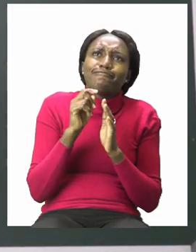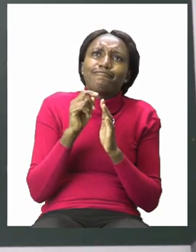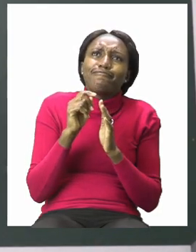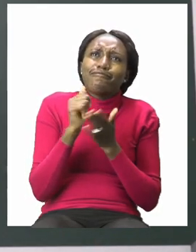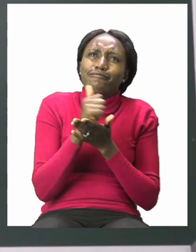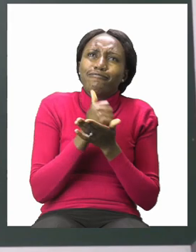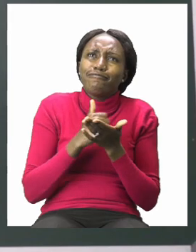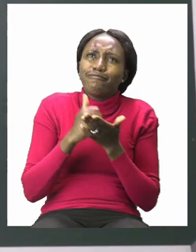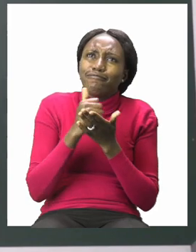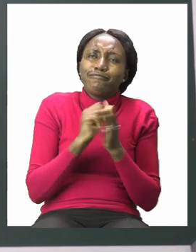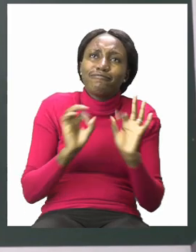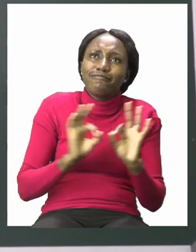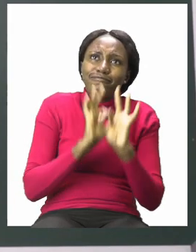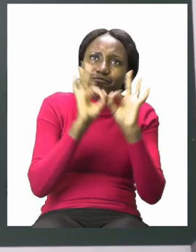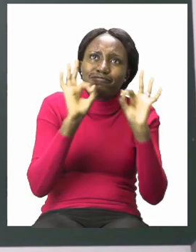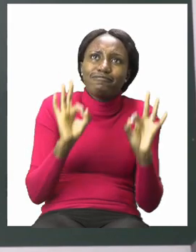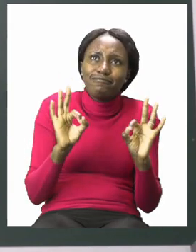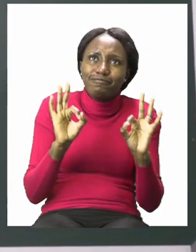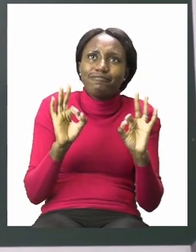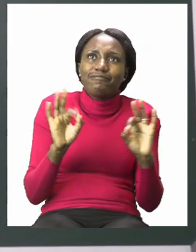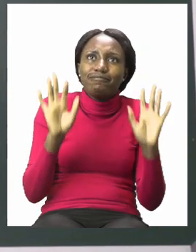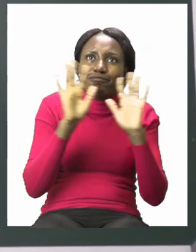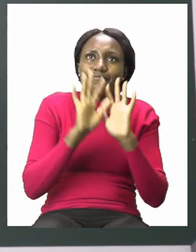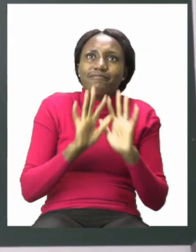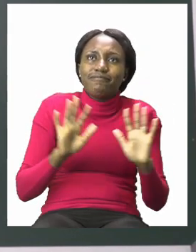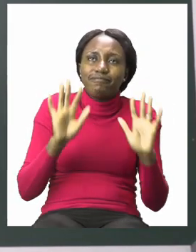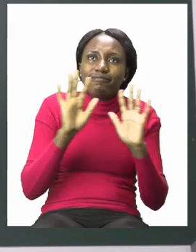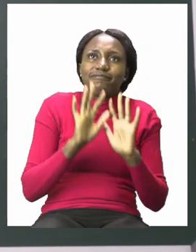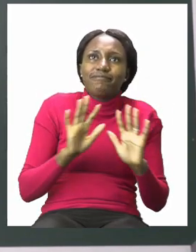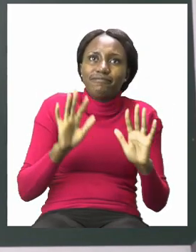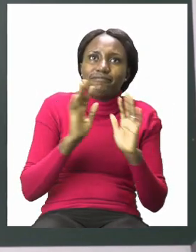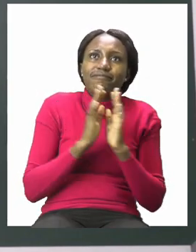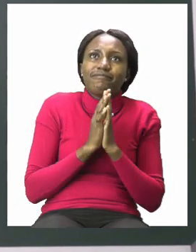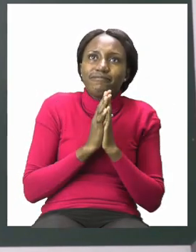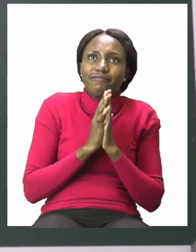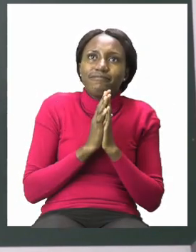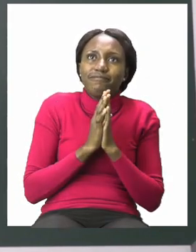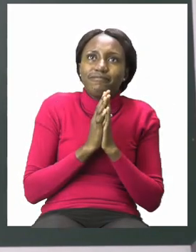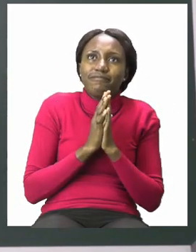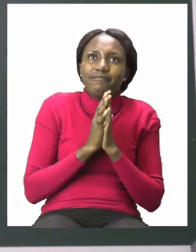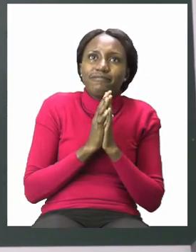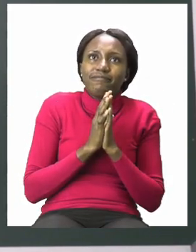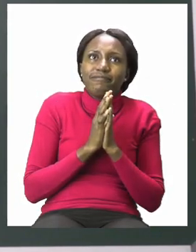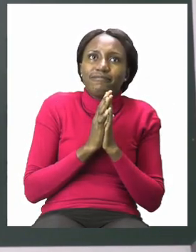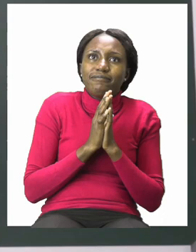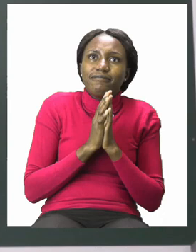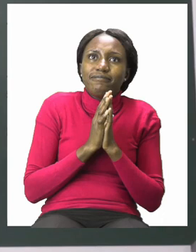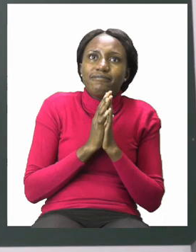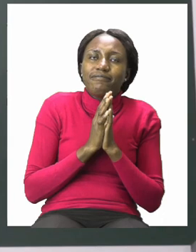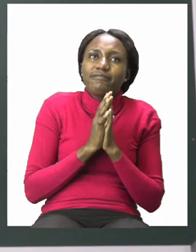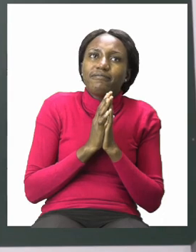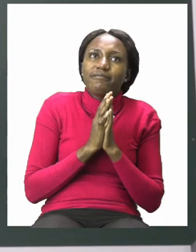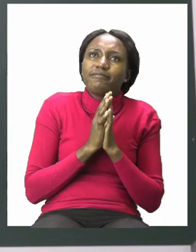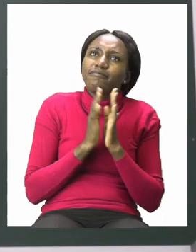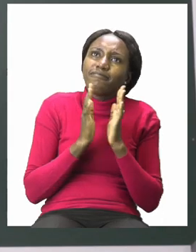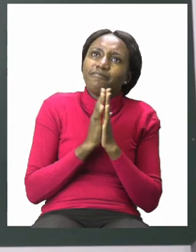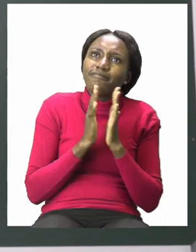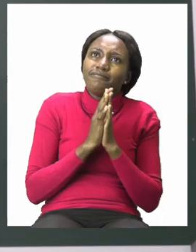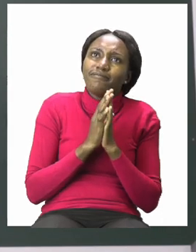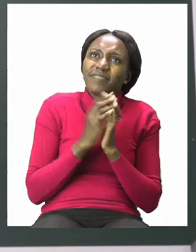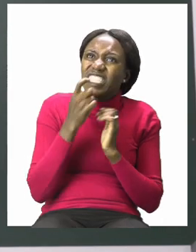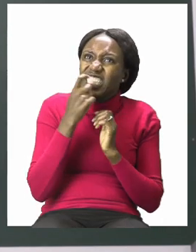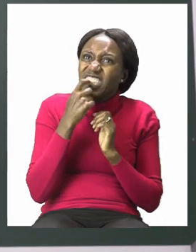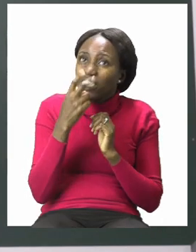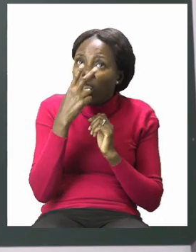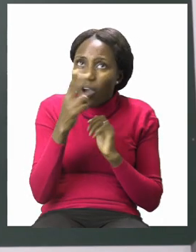colour as you move. Making sure as well that you do not leave any white